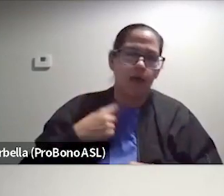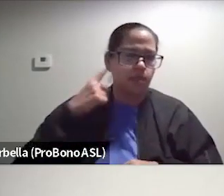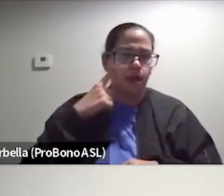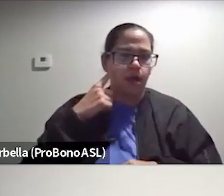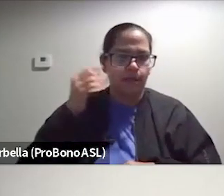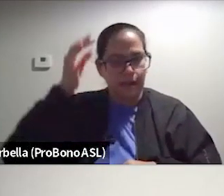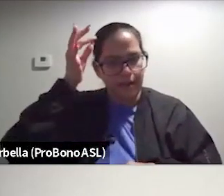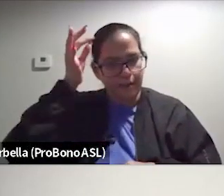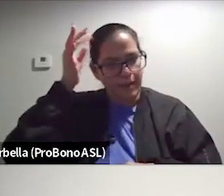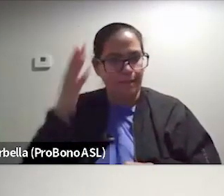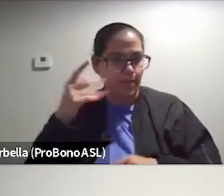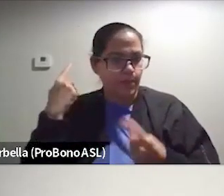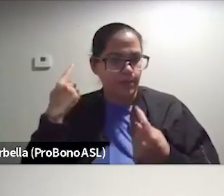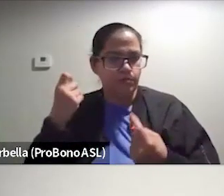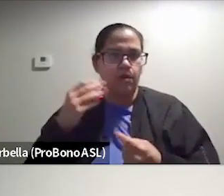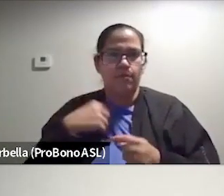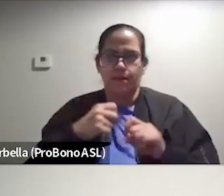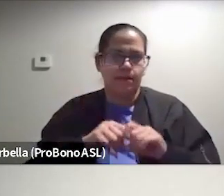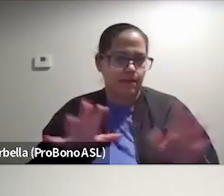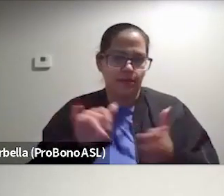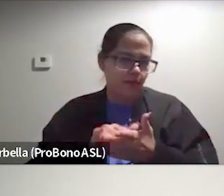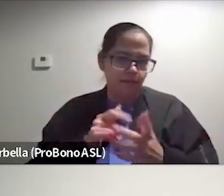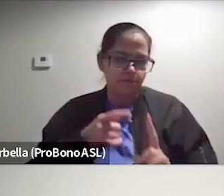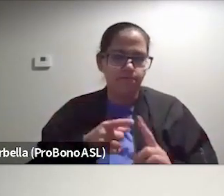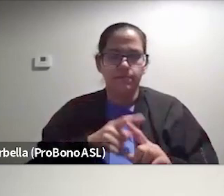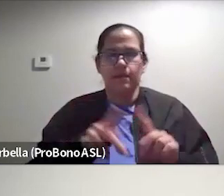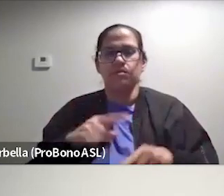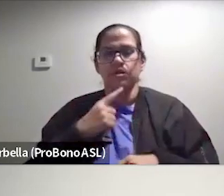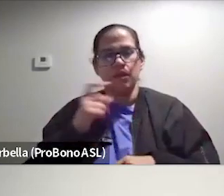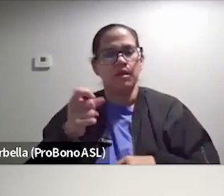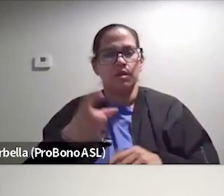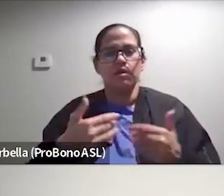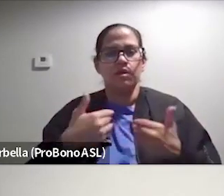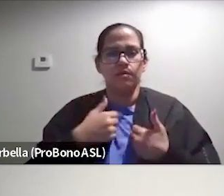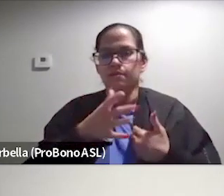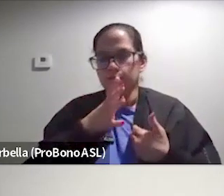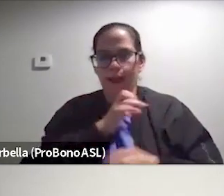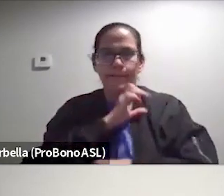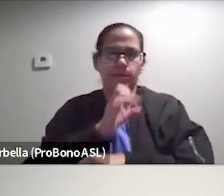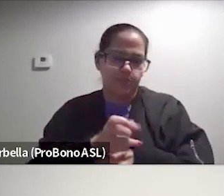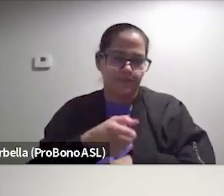the hair. My hair is blue. So I'm like, clearly that's what it is. Right. And this person said, you have mom energy.